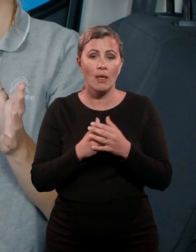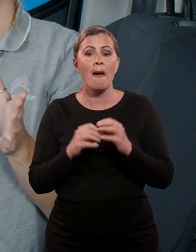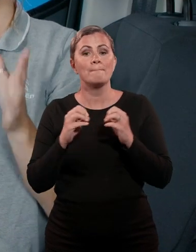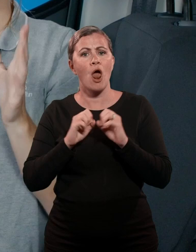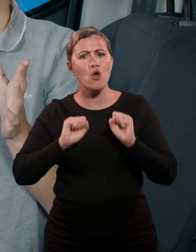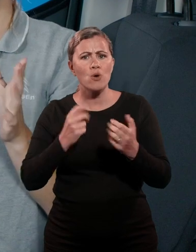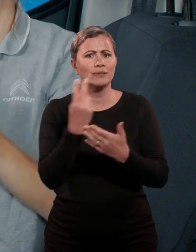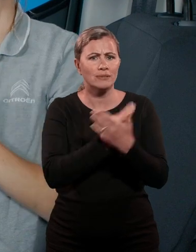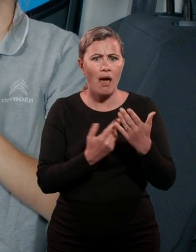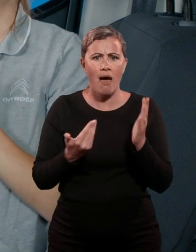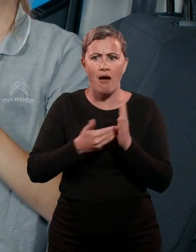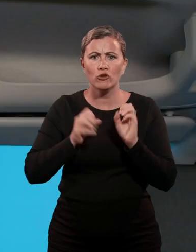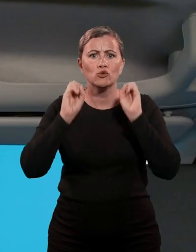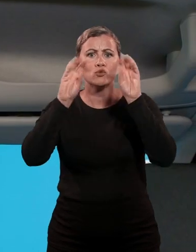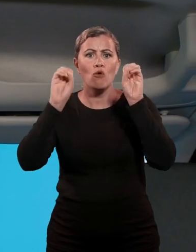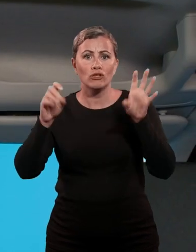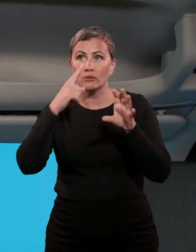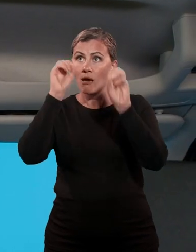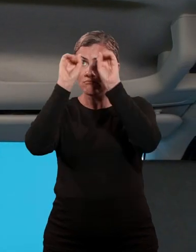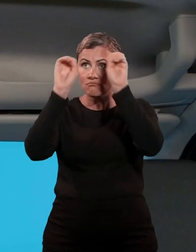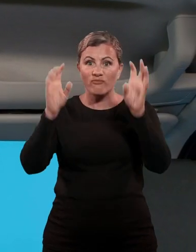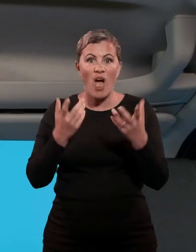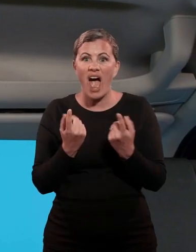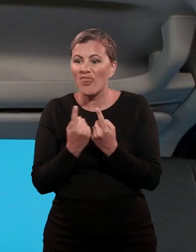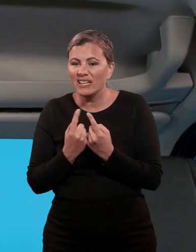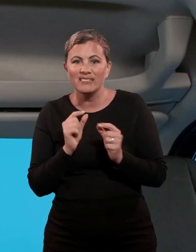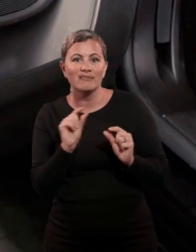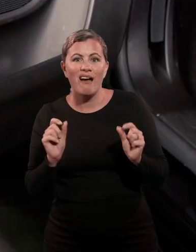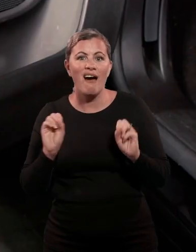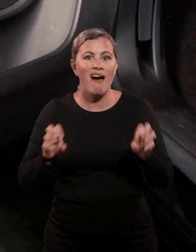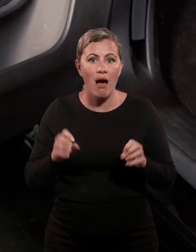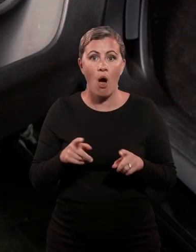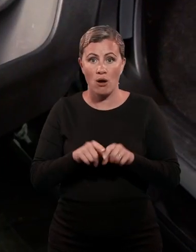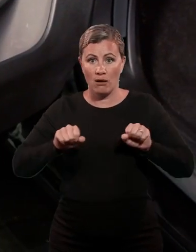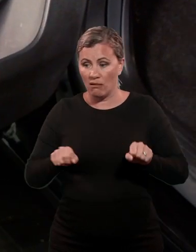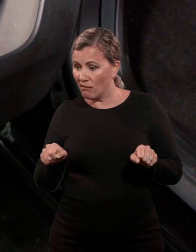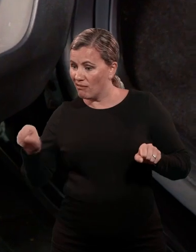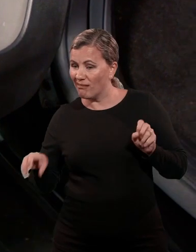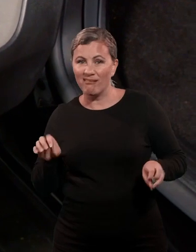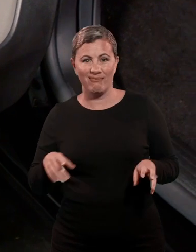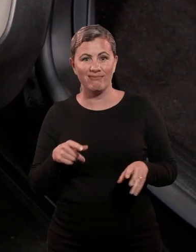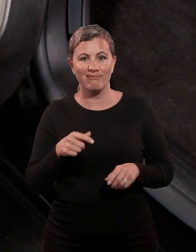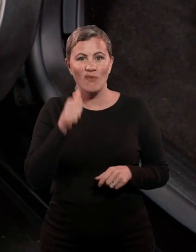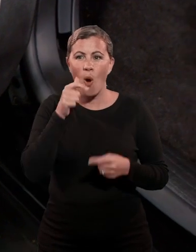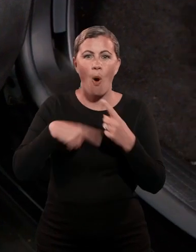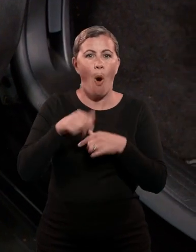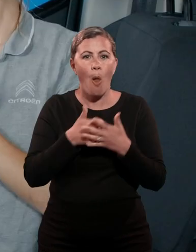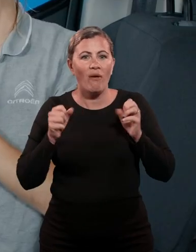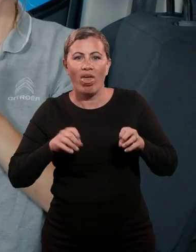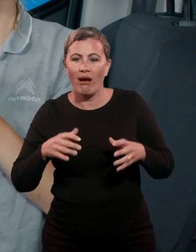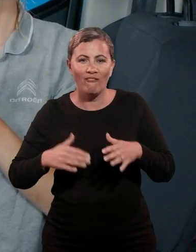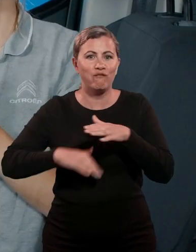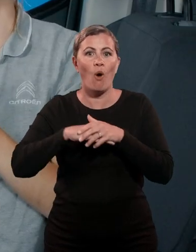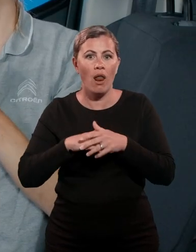Berlingo's designers have also provided plenty of storage space for the everyday items that can sometimes clutter up our vehicles. These storage